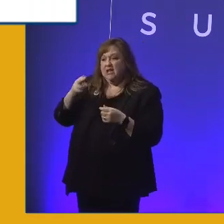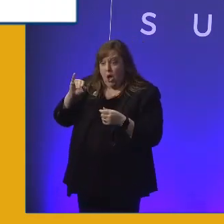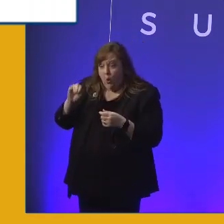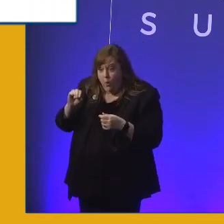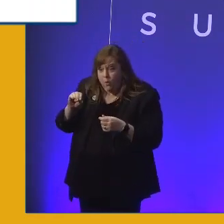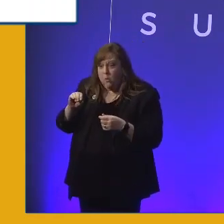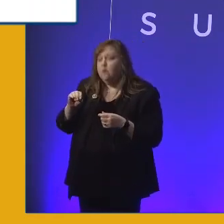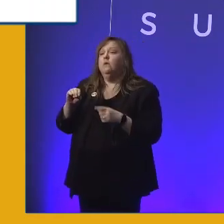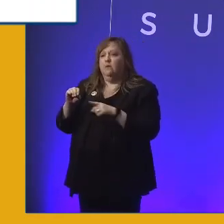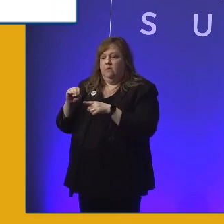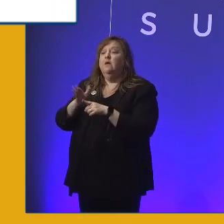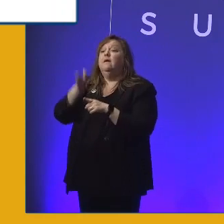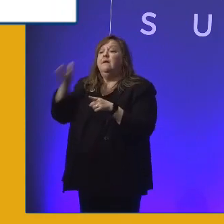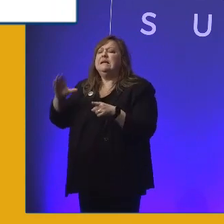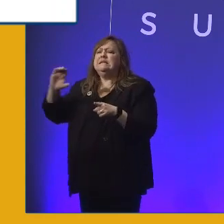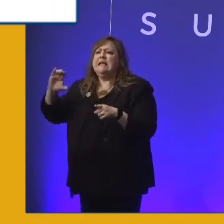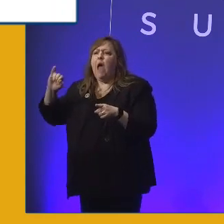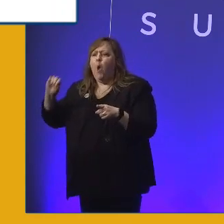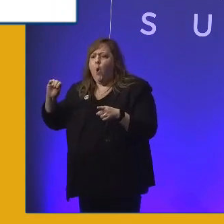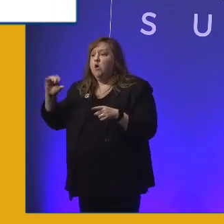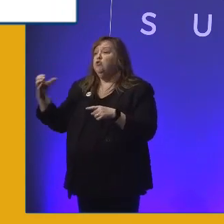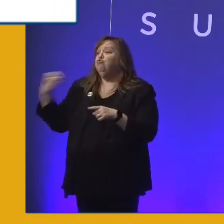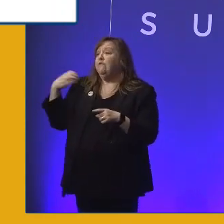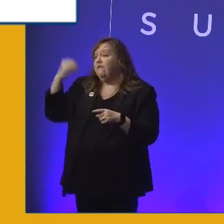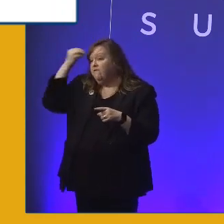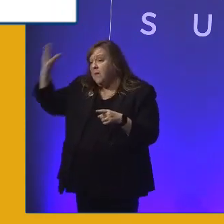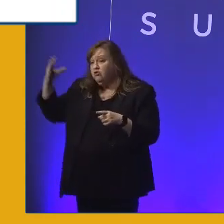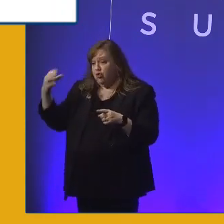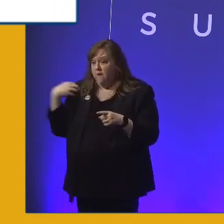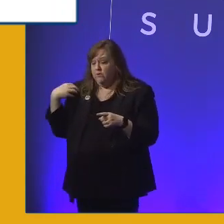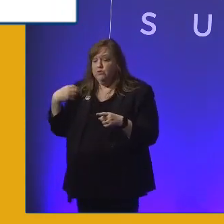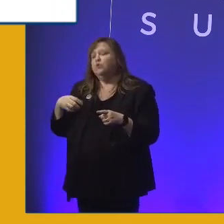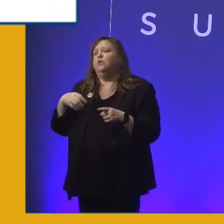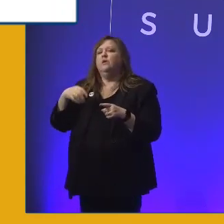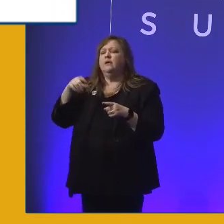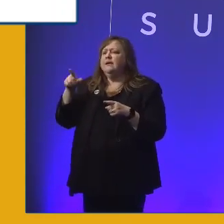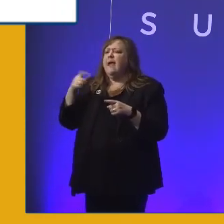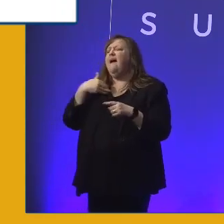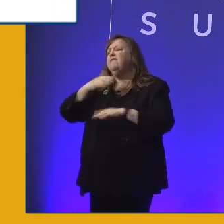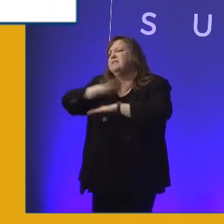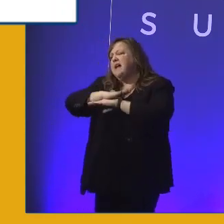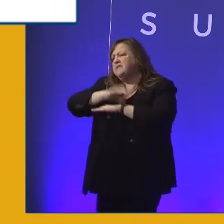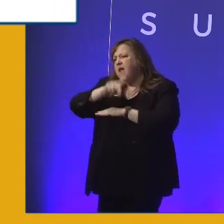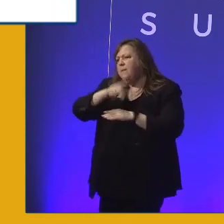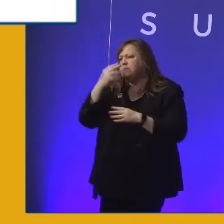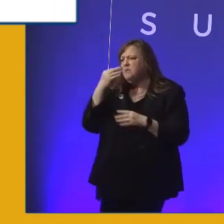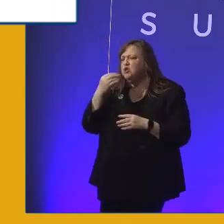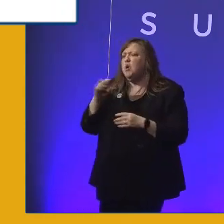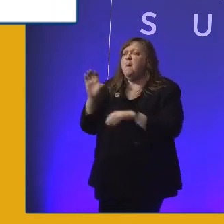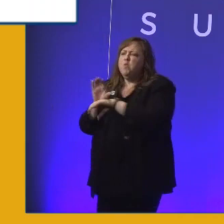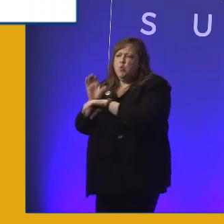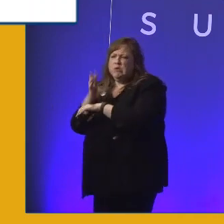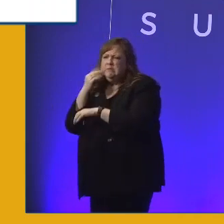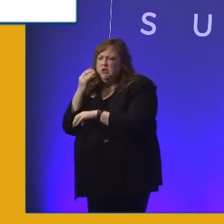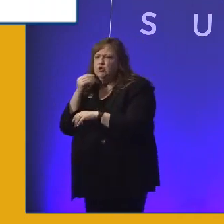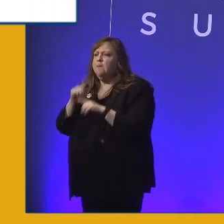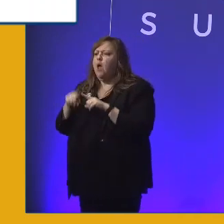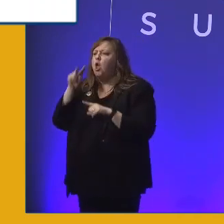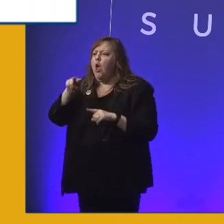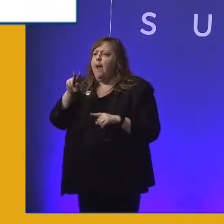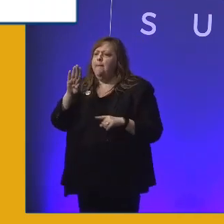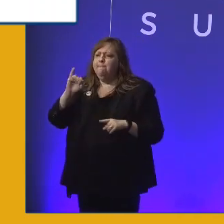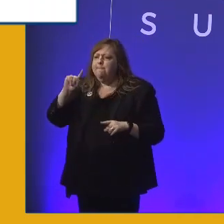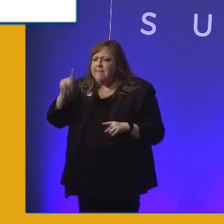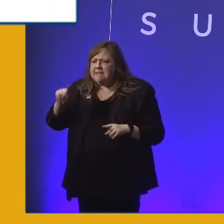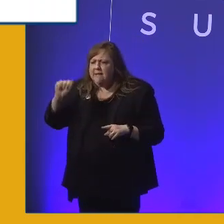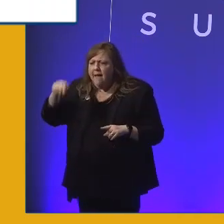Look at the CIO. Of course, there's the desktop experience and the computing experience of your employees. But let's also look at the biz apps and